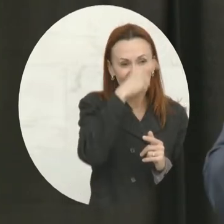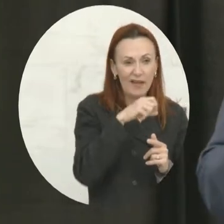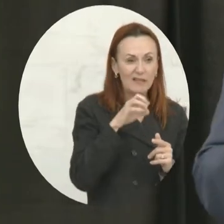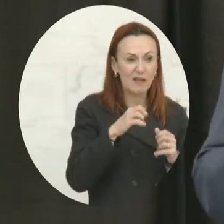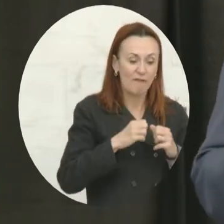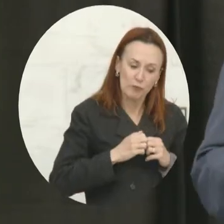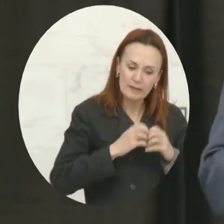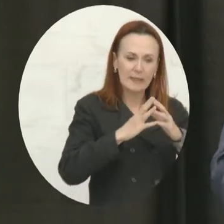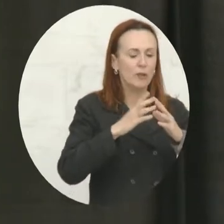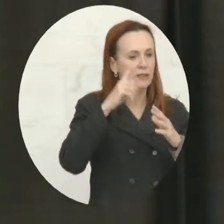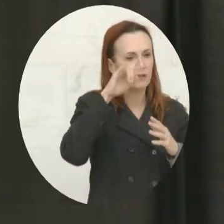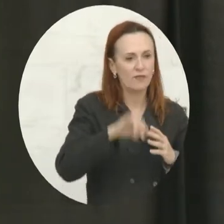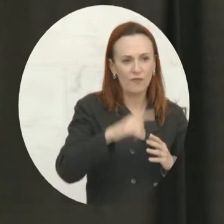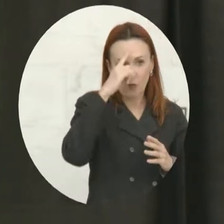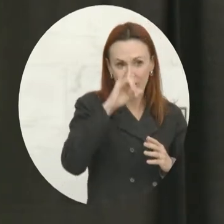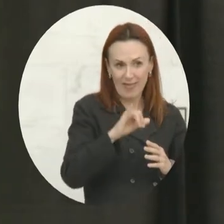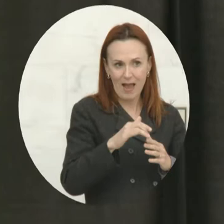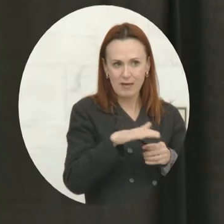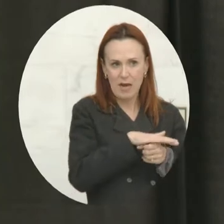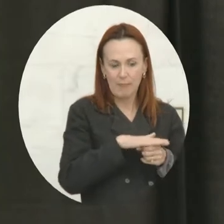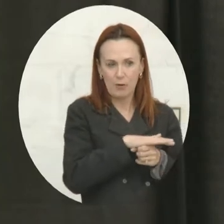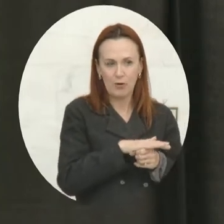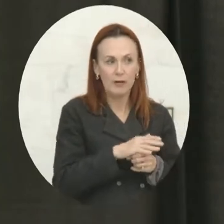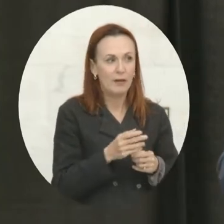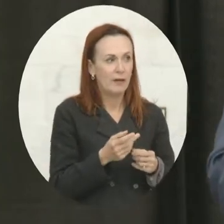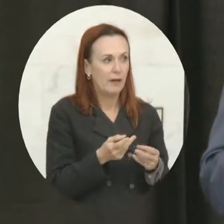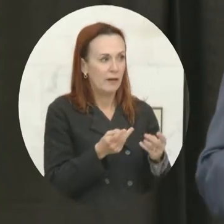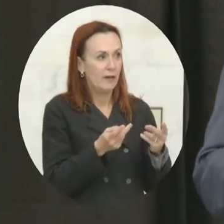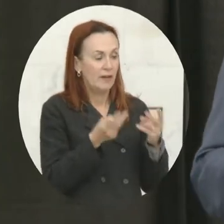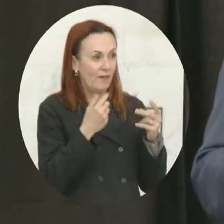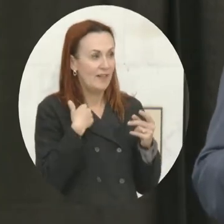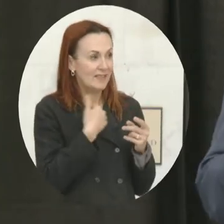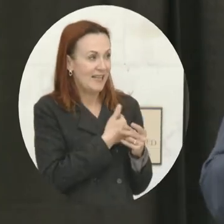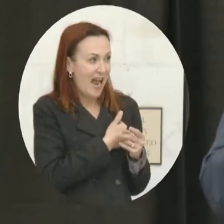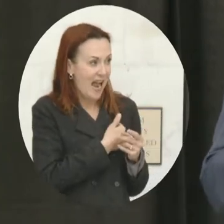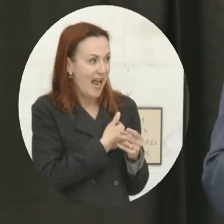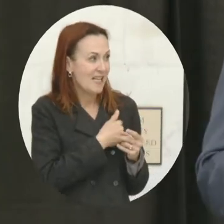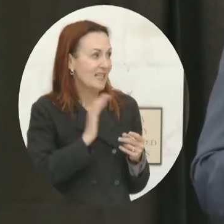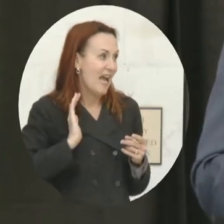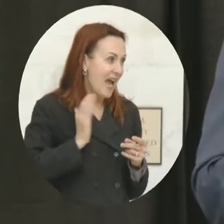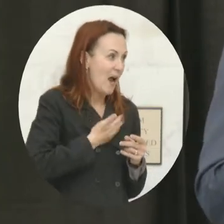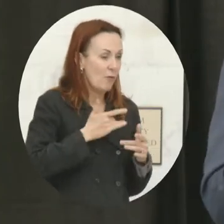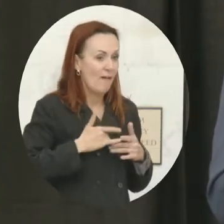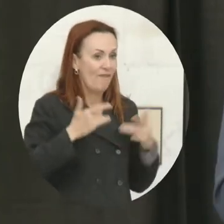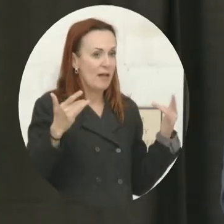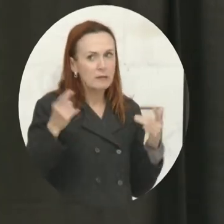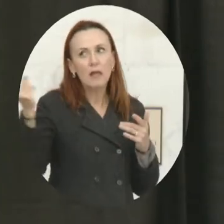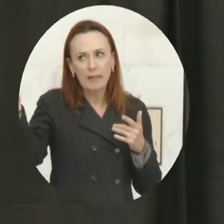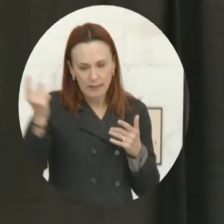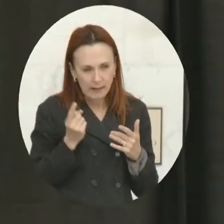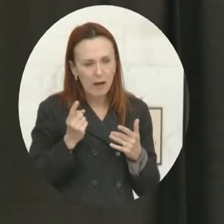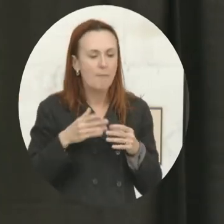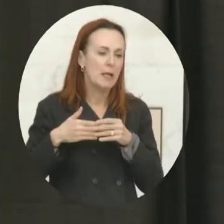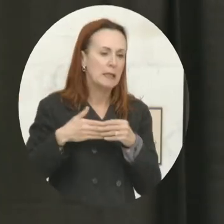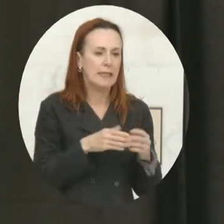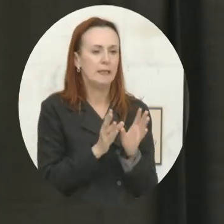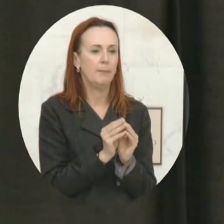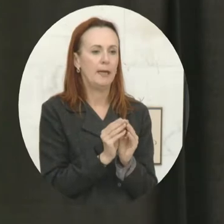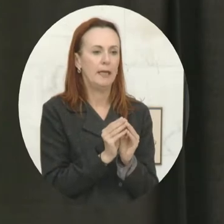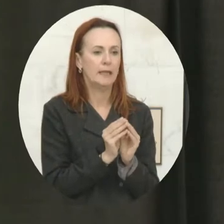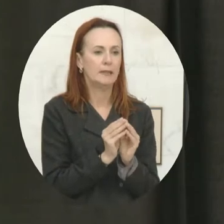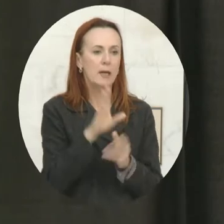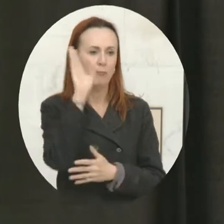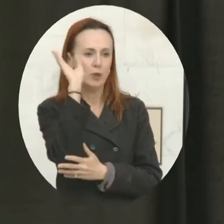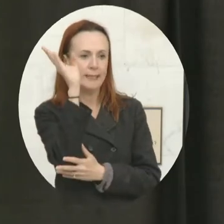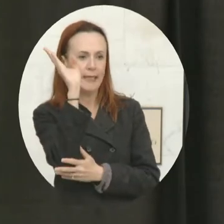support them. But when you come to our meetings and our events, they get up and lead the meetings, and they're the ones that do the presentations, right? And